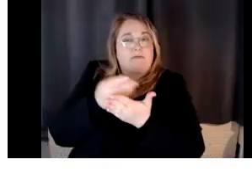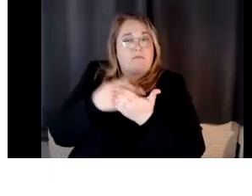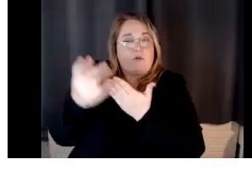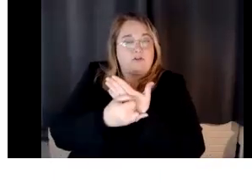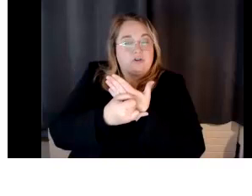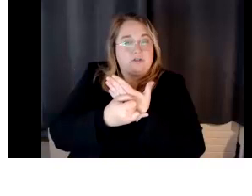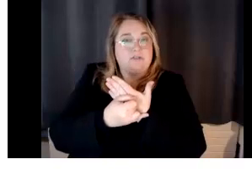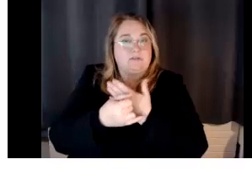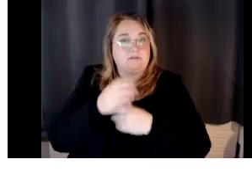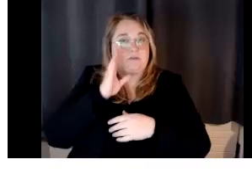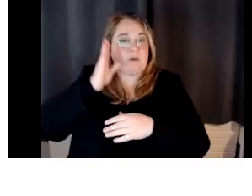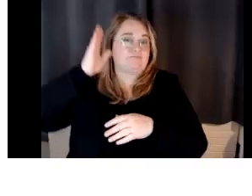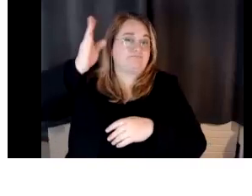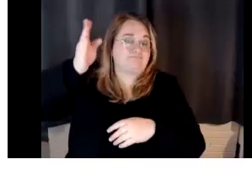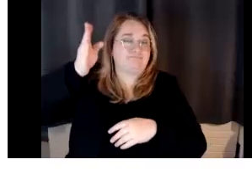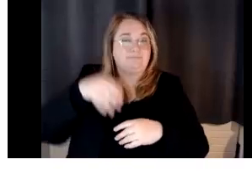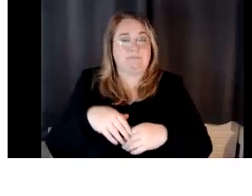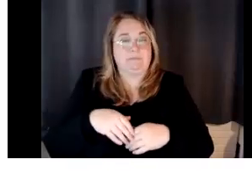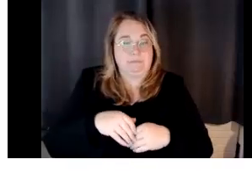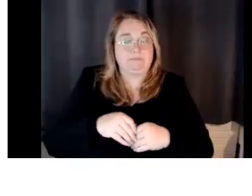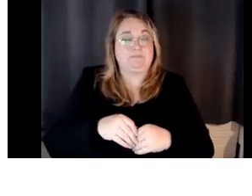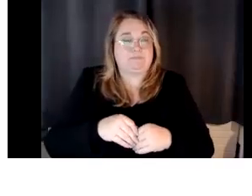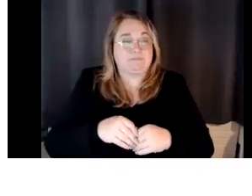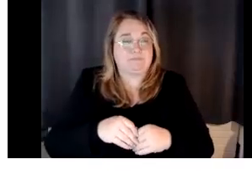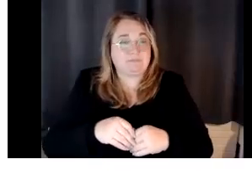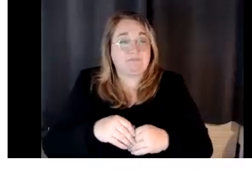a few minutes, um, when we, um, talk about that. So,